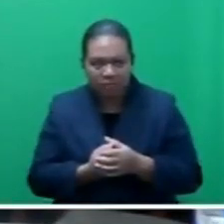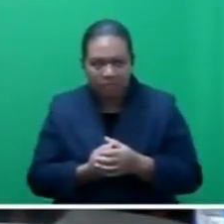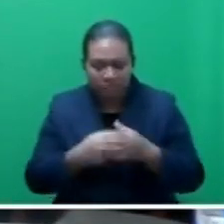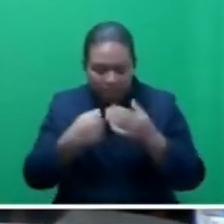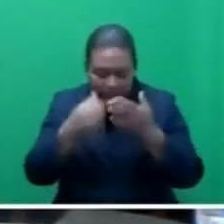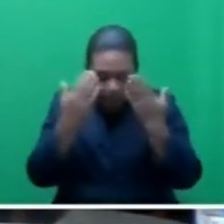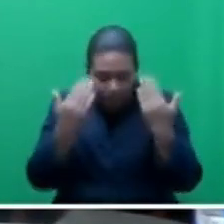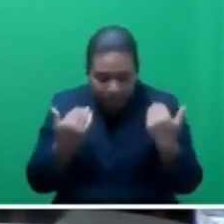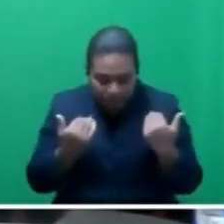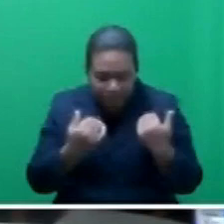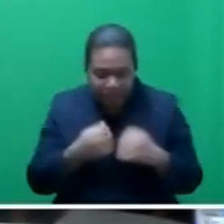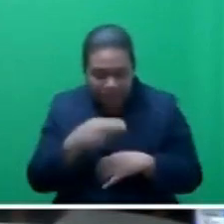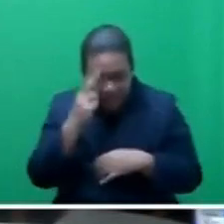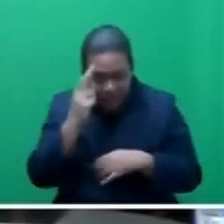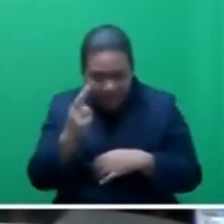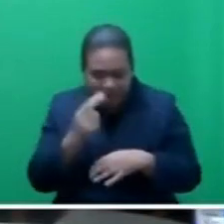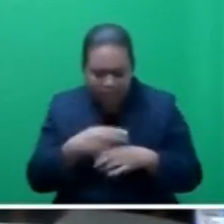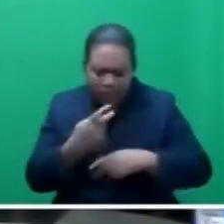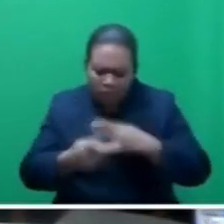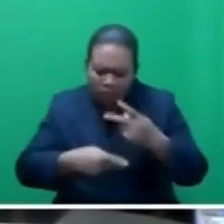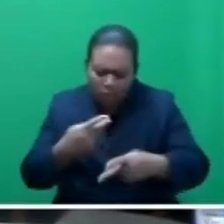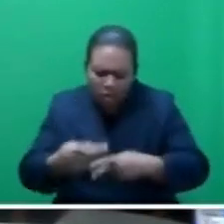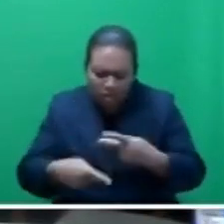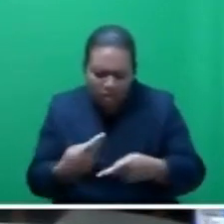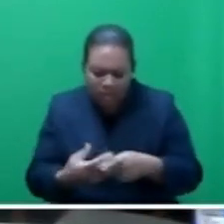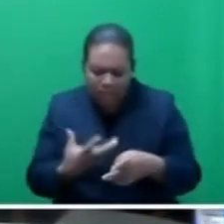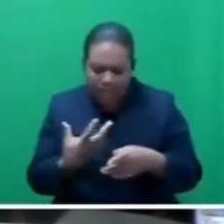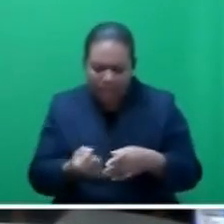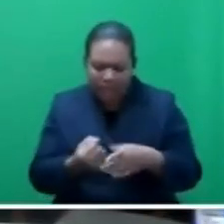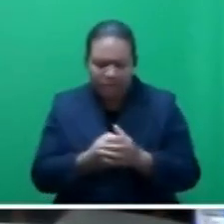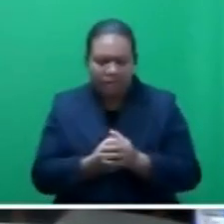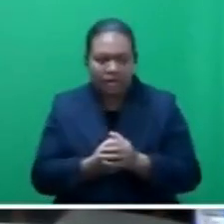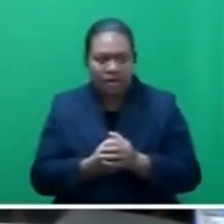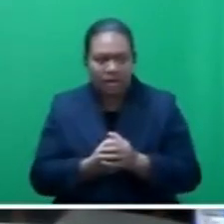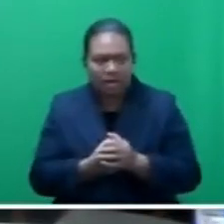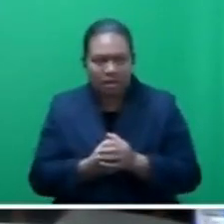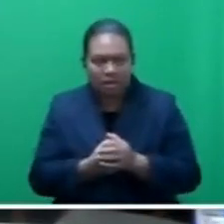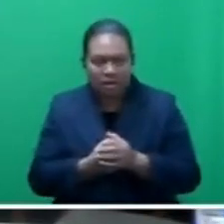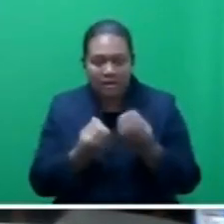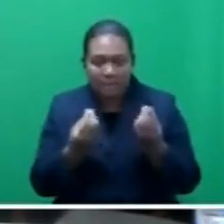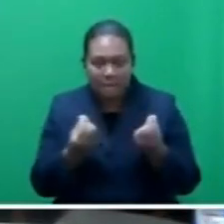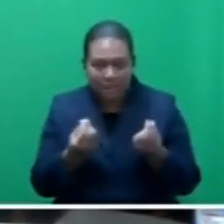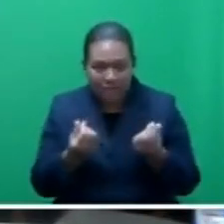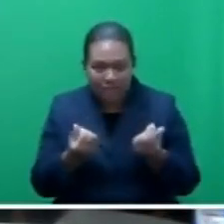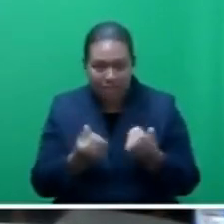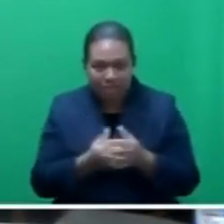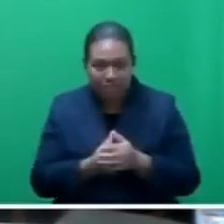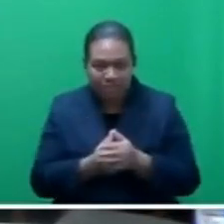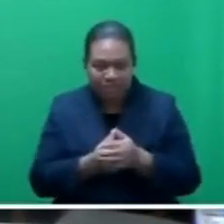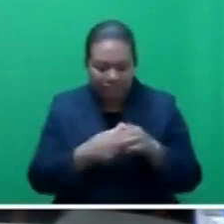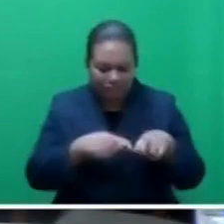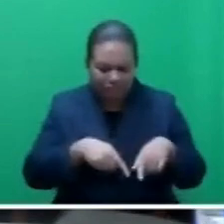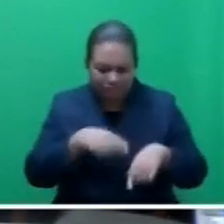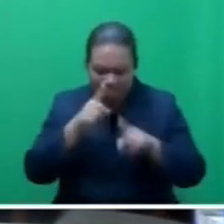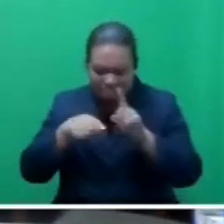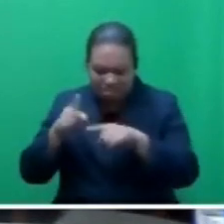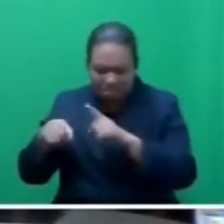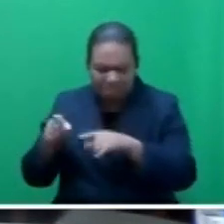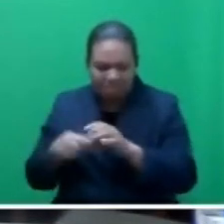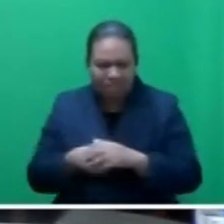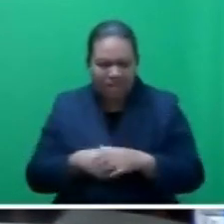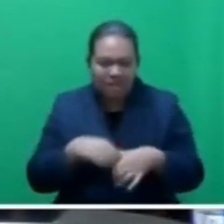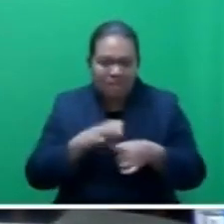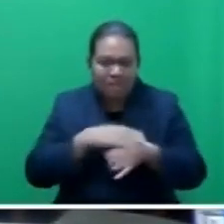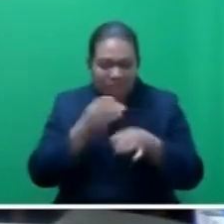The process of setting aside money by different DMUs in